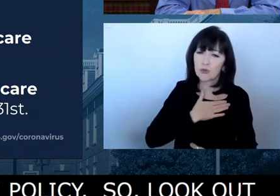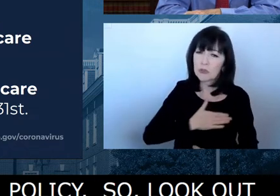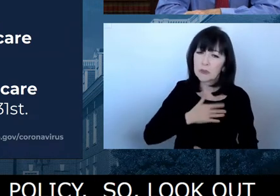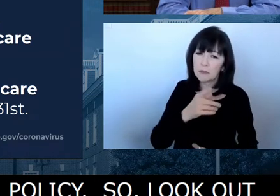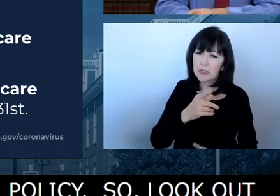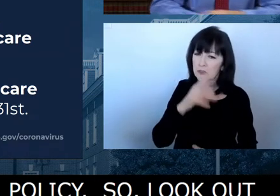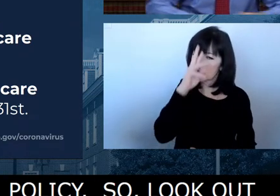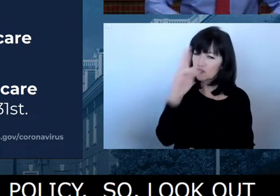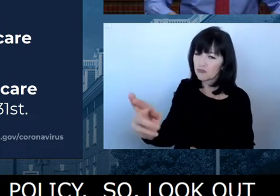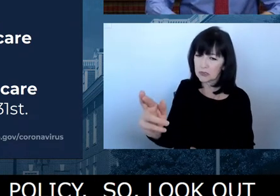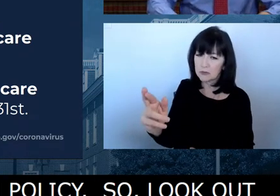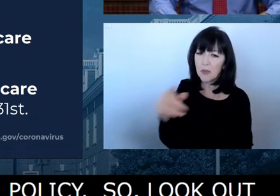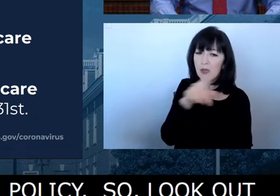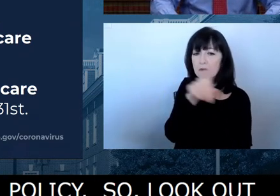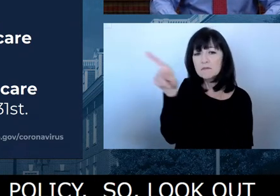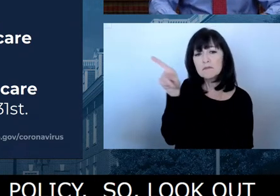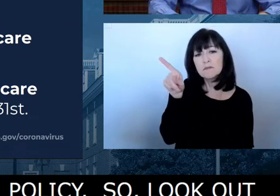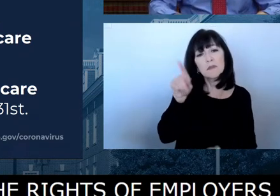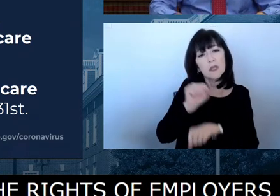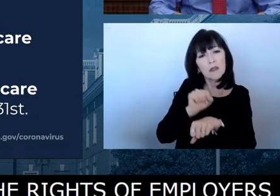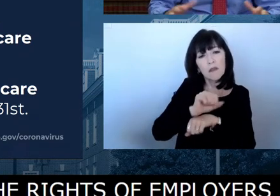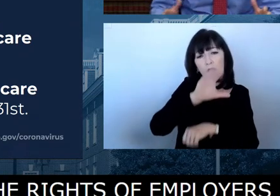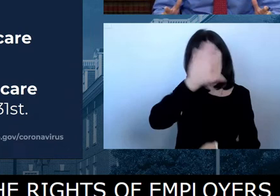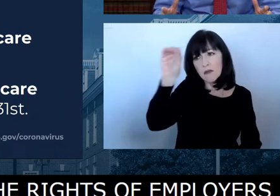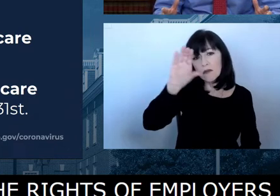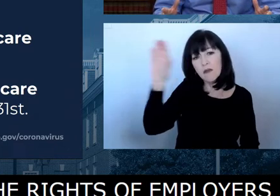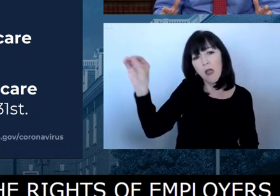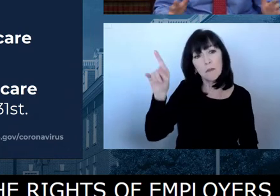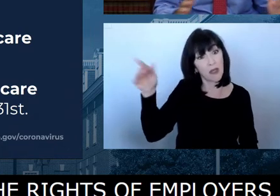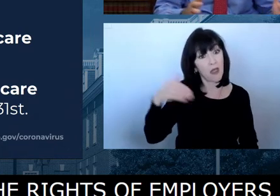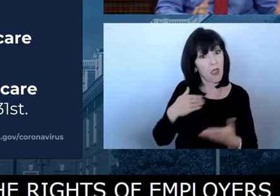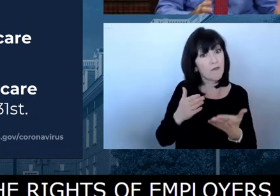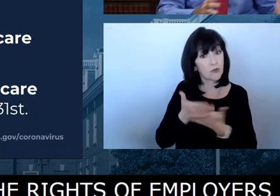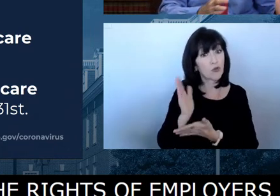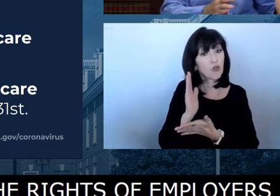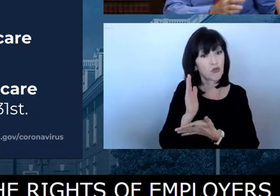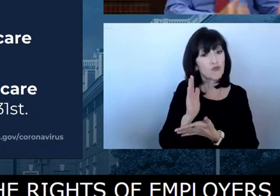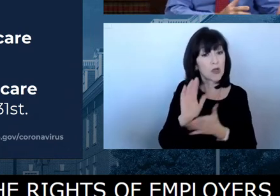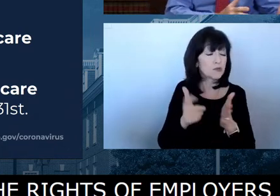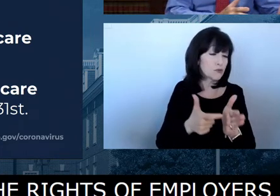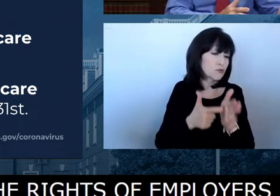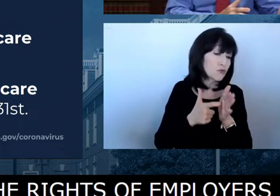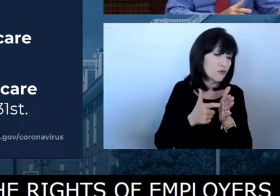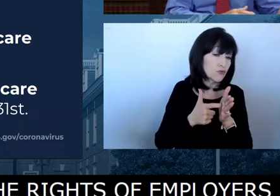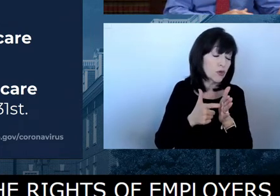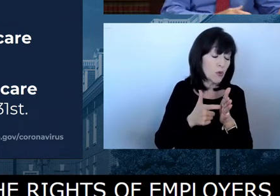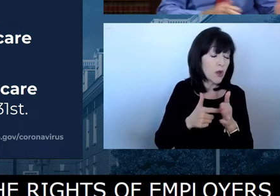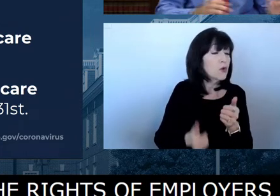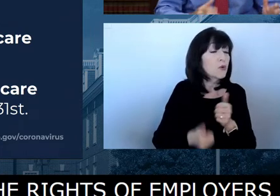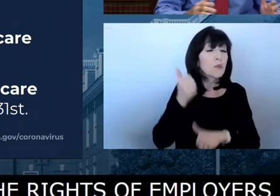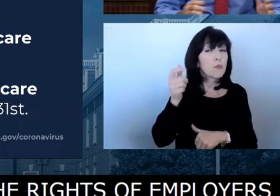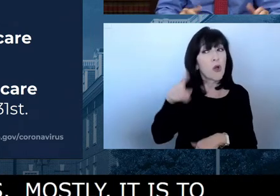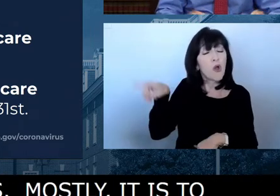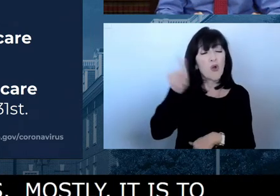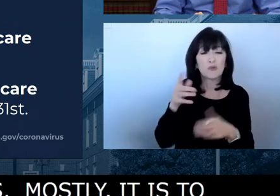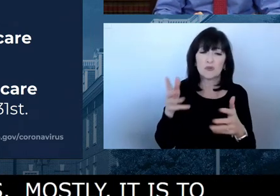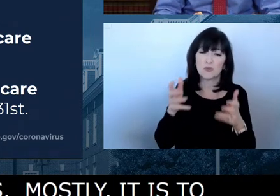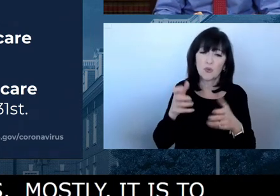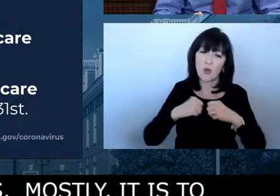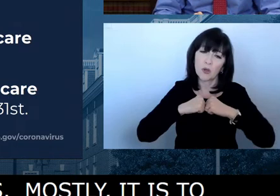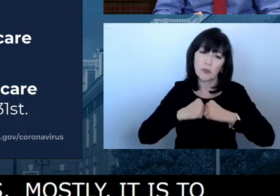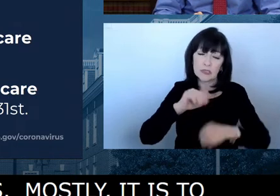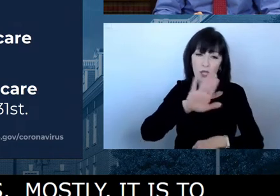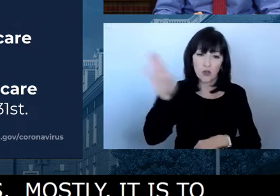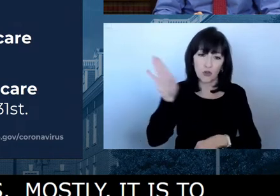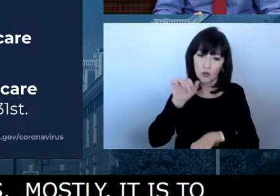impose those requirements. Mostly it is to protect their employees. Every employer that I